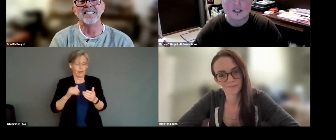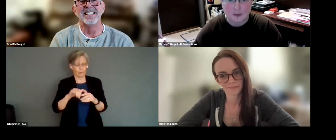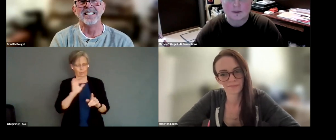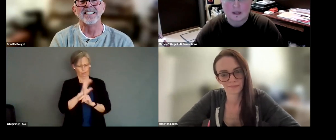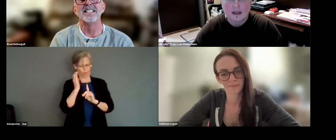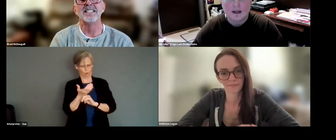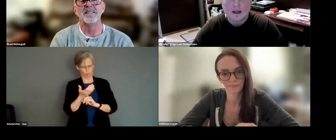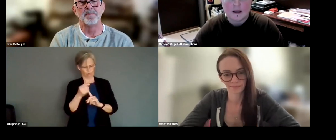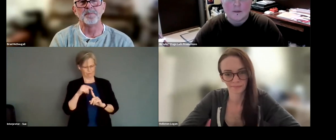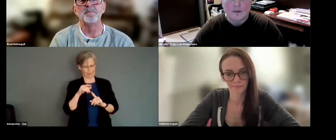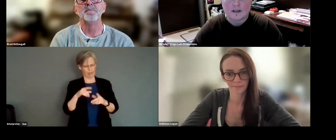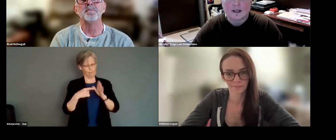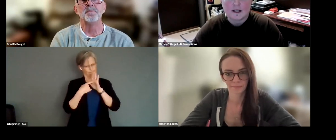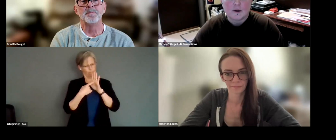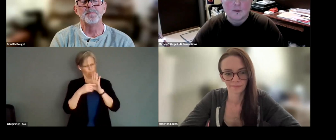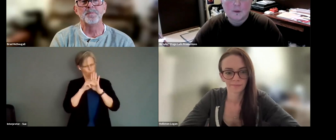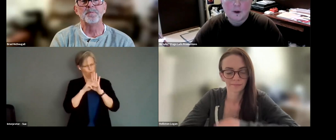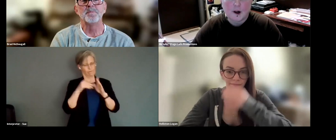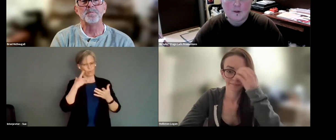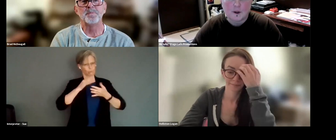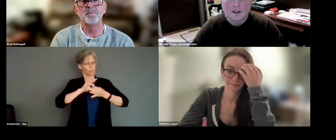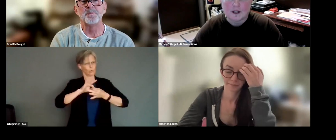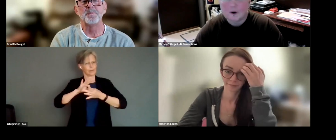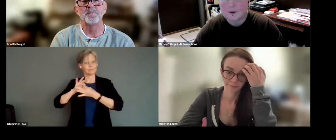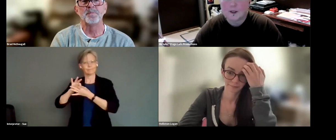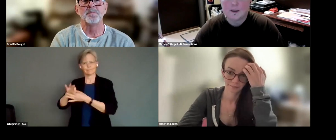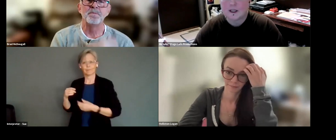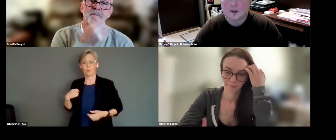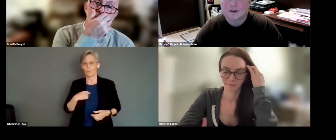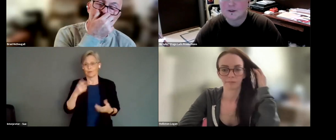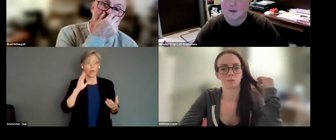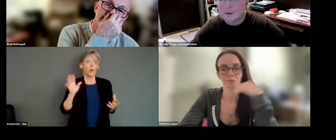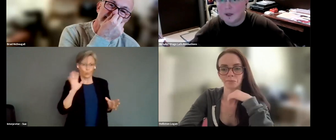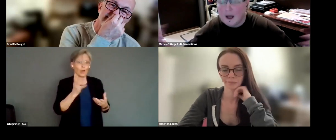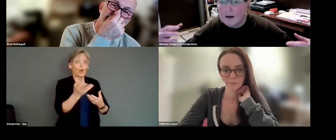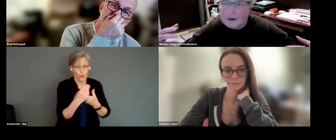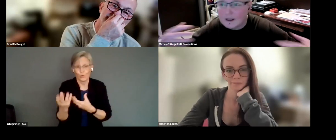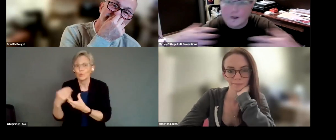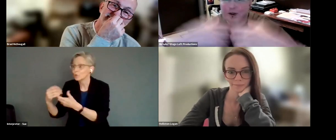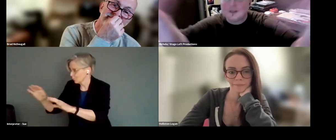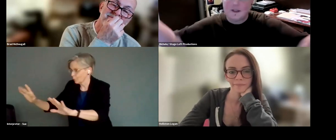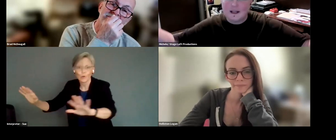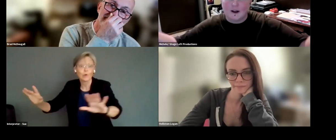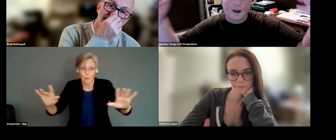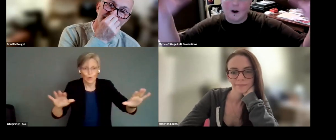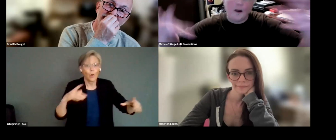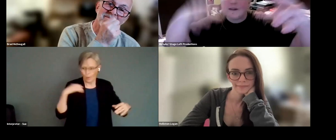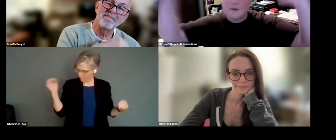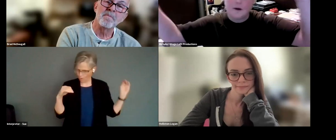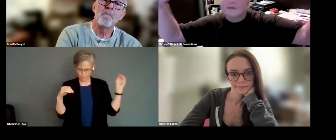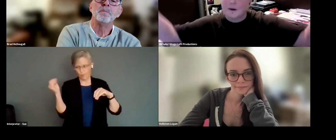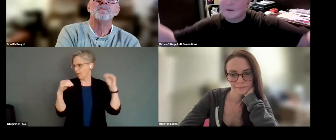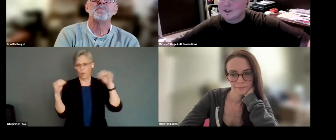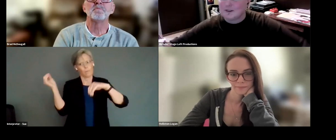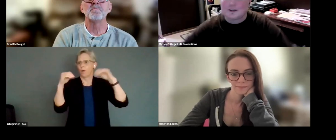relationships. Because what we're all doing is saying, oh, we're going to be inclusive. So we're going to put every inclusion thing, all of